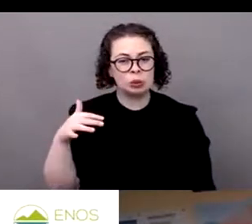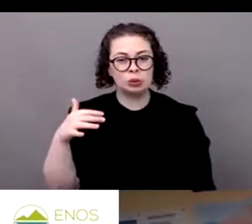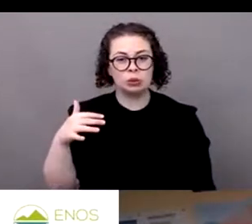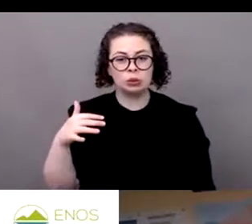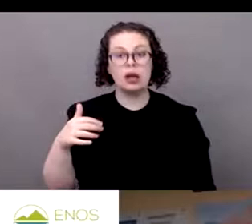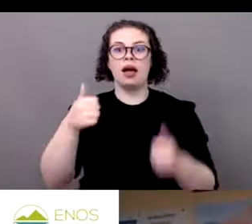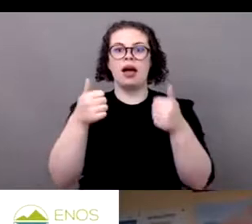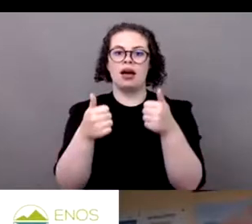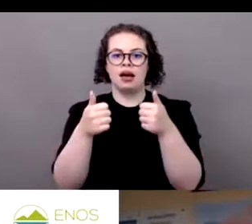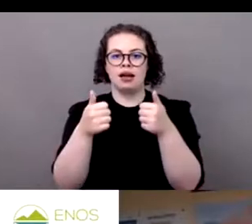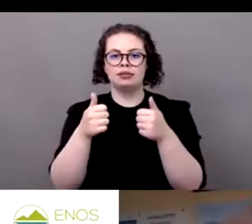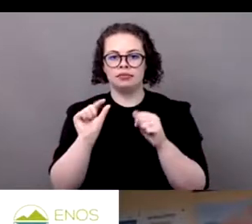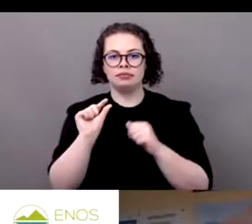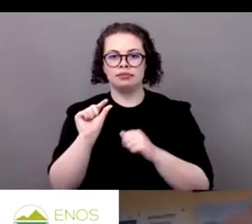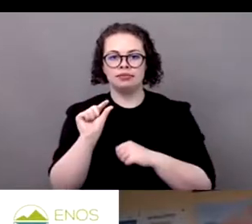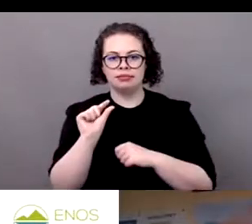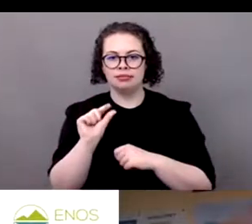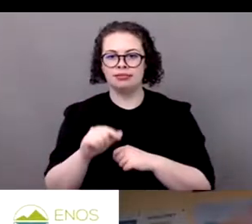Is this better?